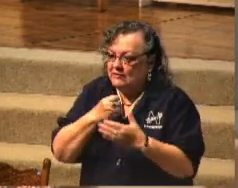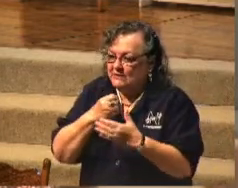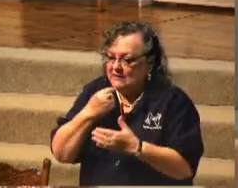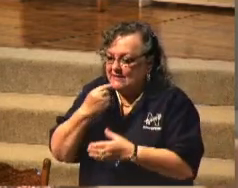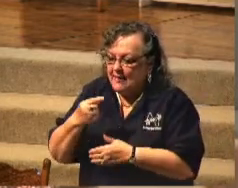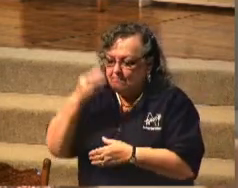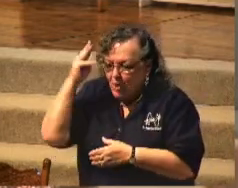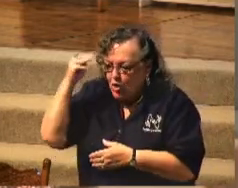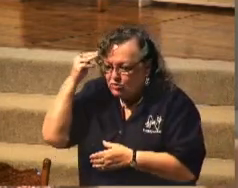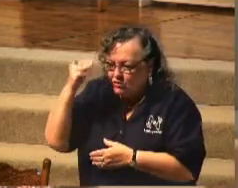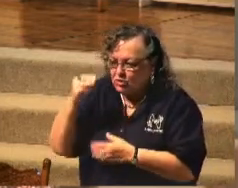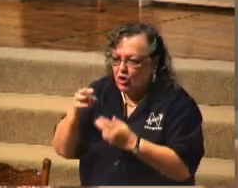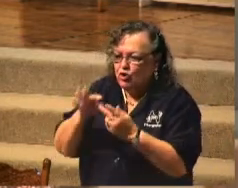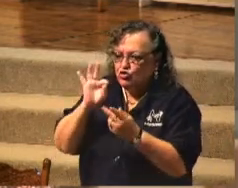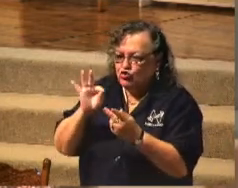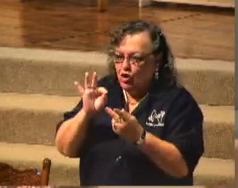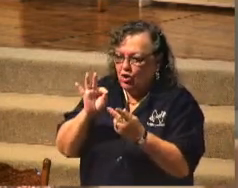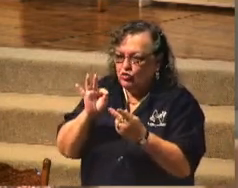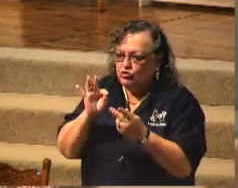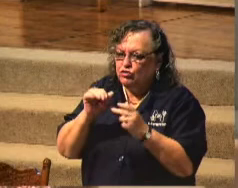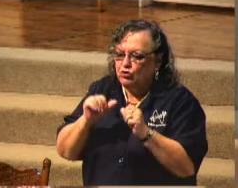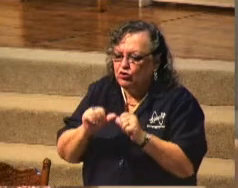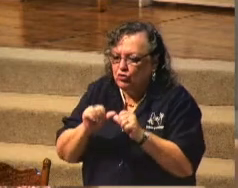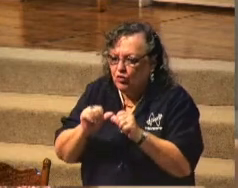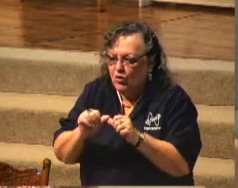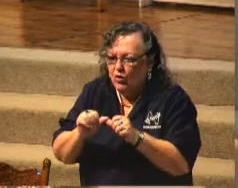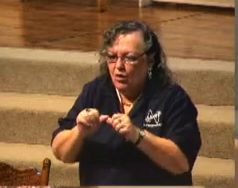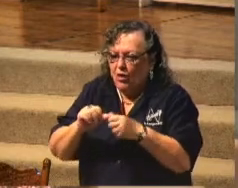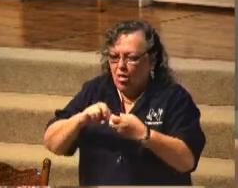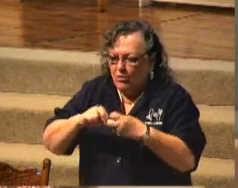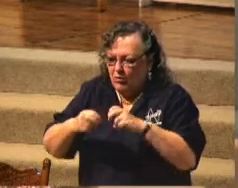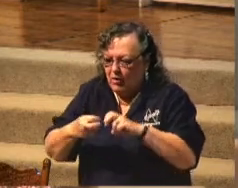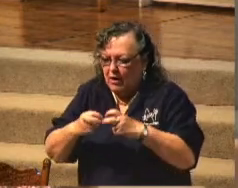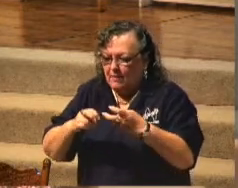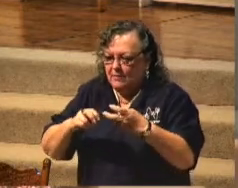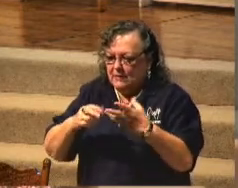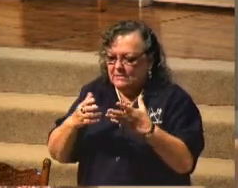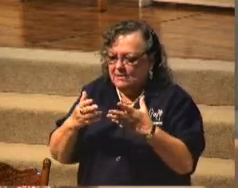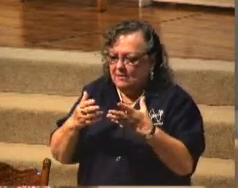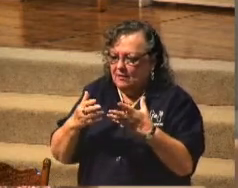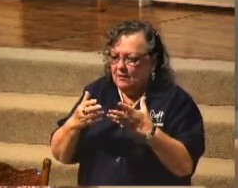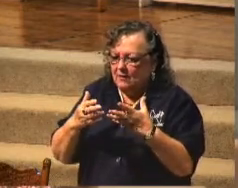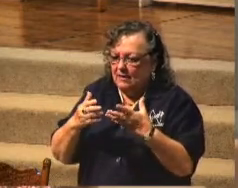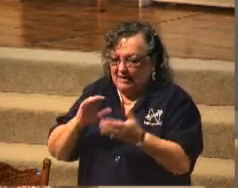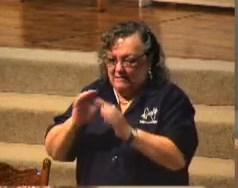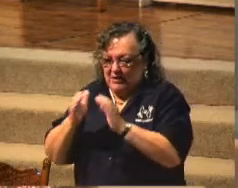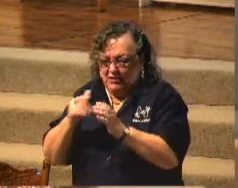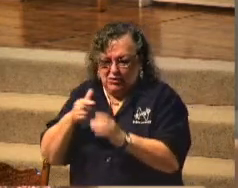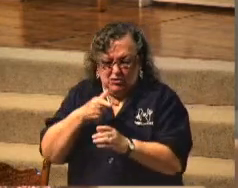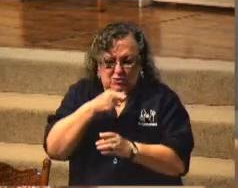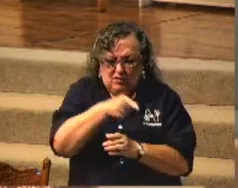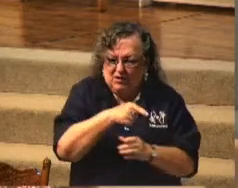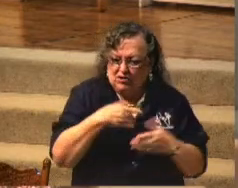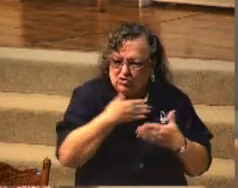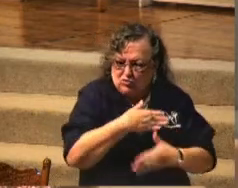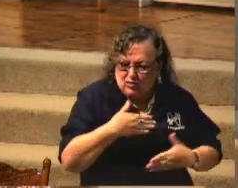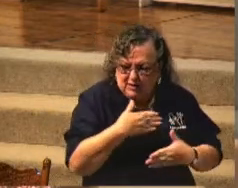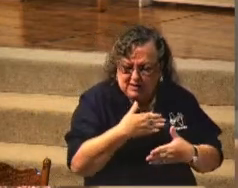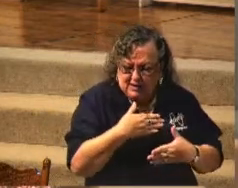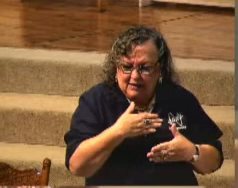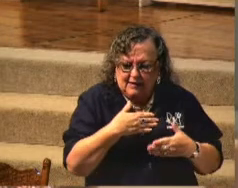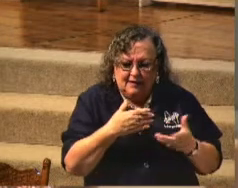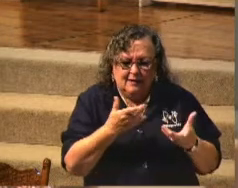chose rather to endure afflictions with the people of God than to enjoy the pleasures of sin for a season.